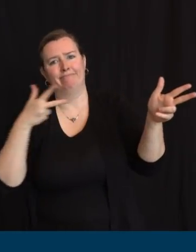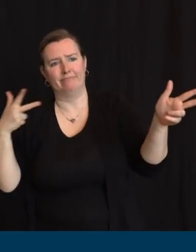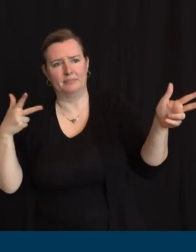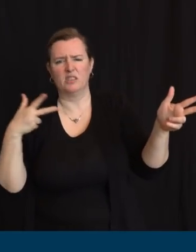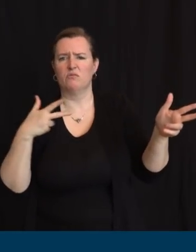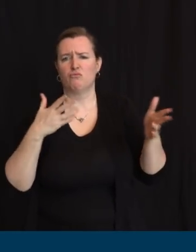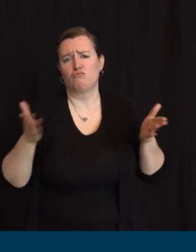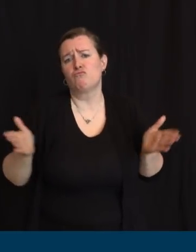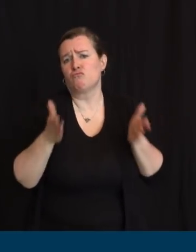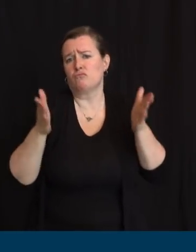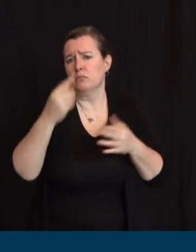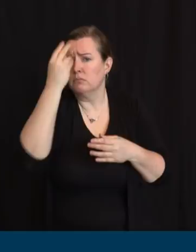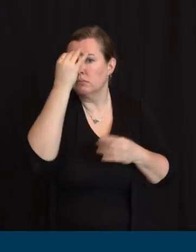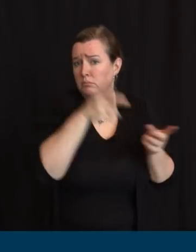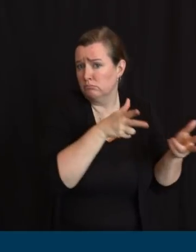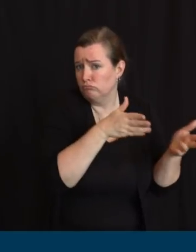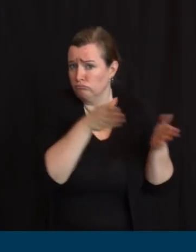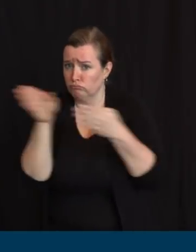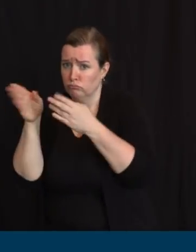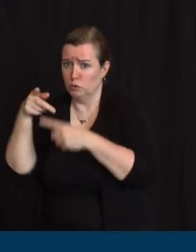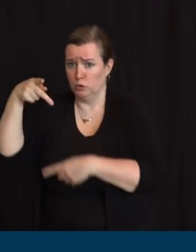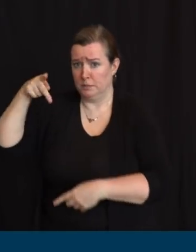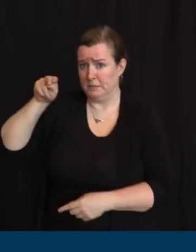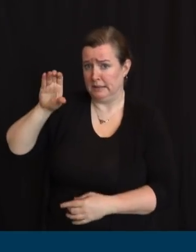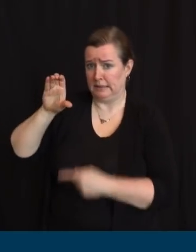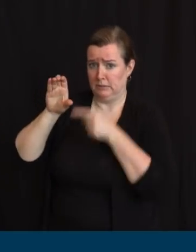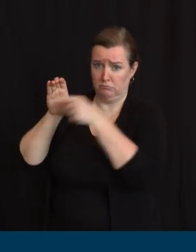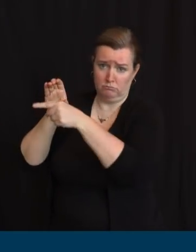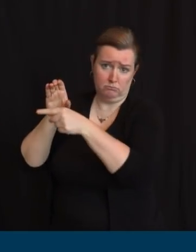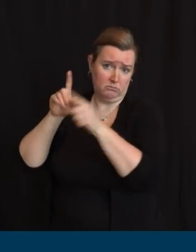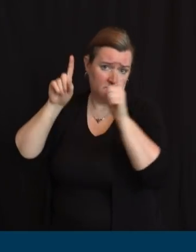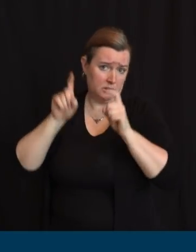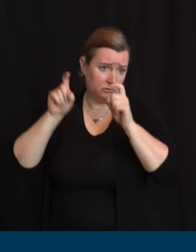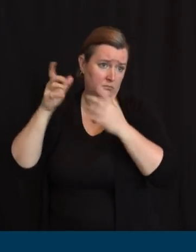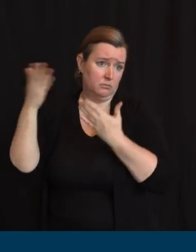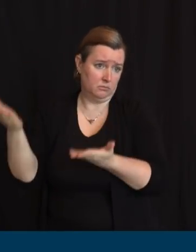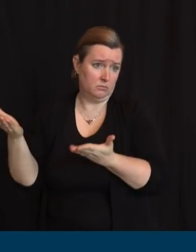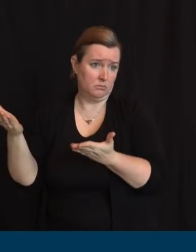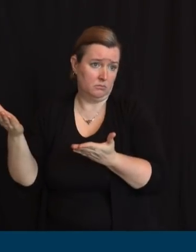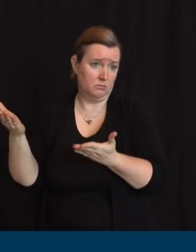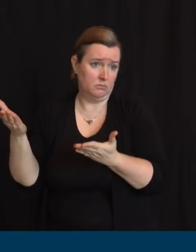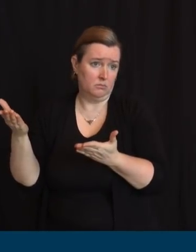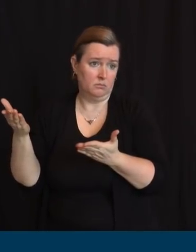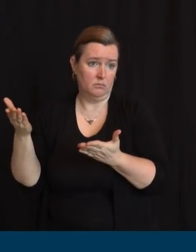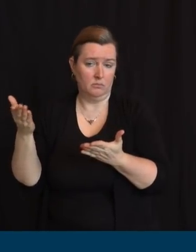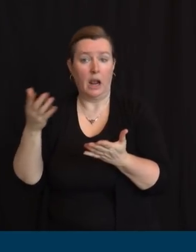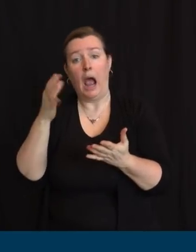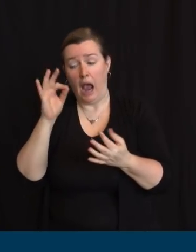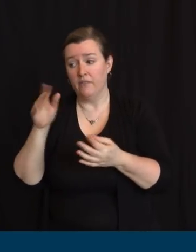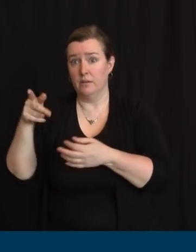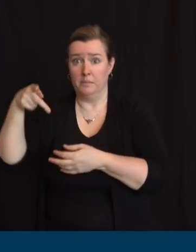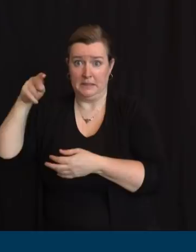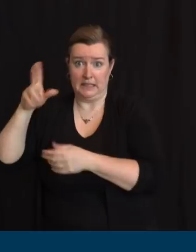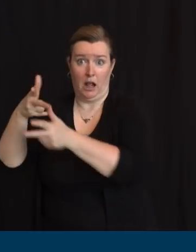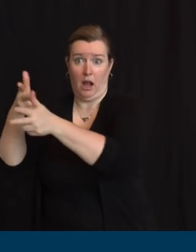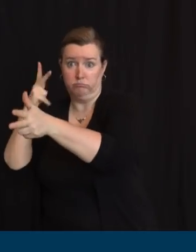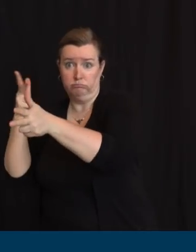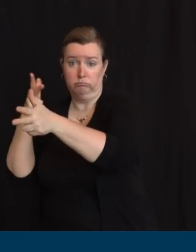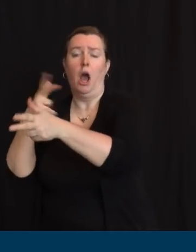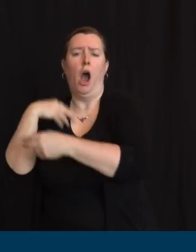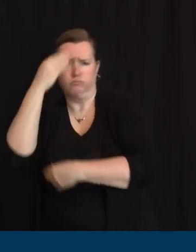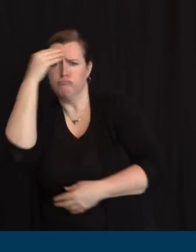days that Holmdel is open. And again, if that shifts back, we'll let you know. Additionally, New Jersey State